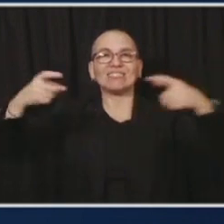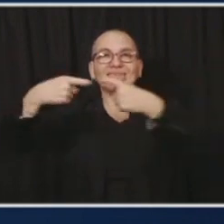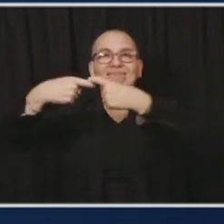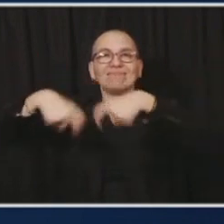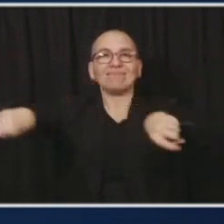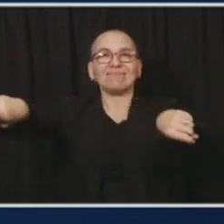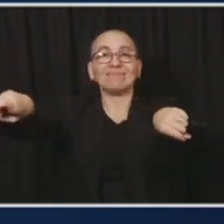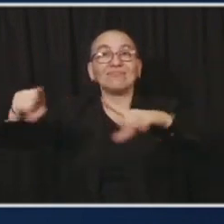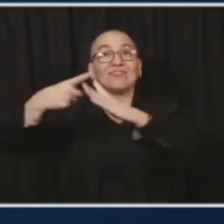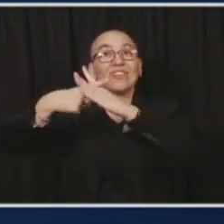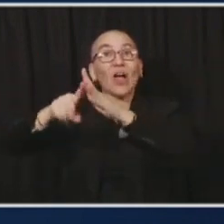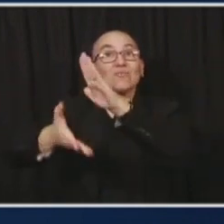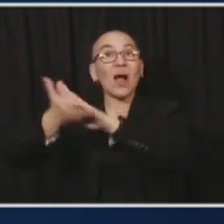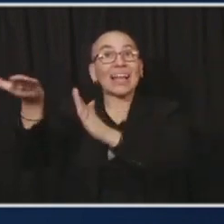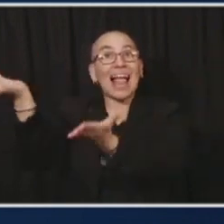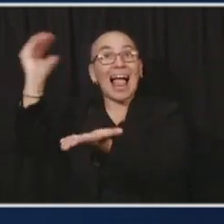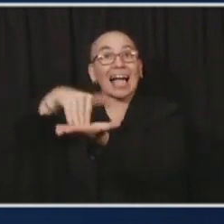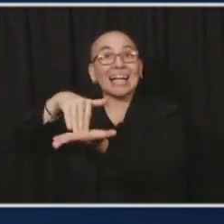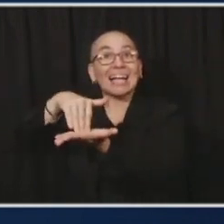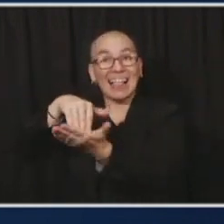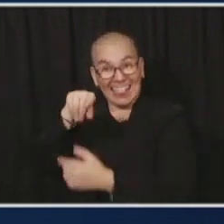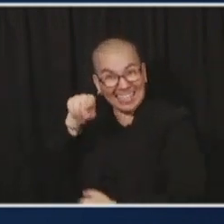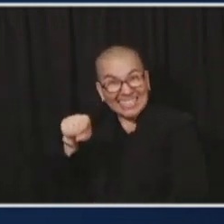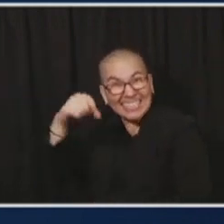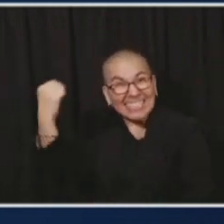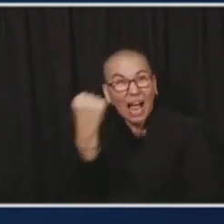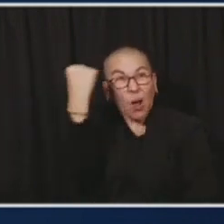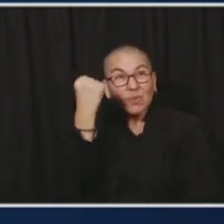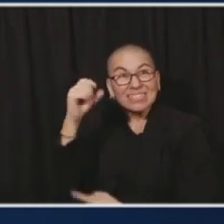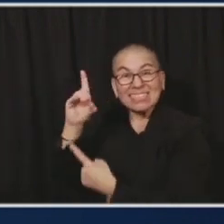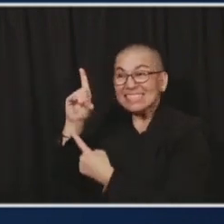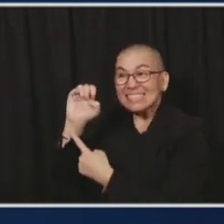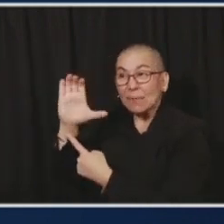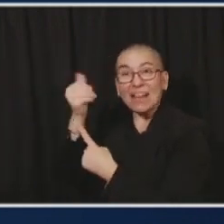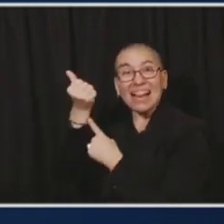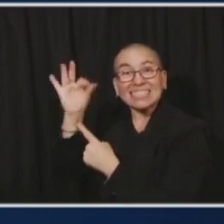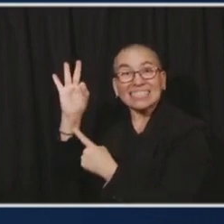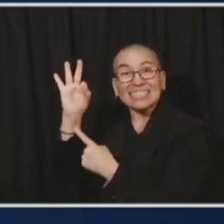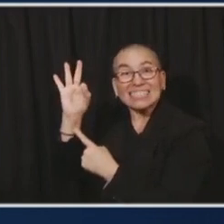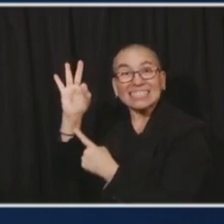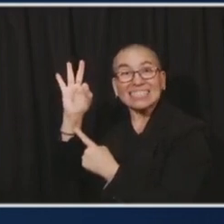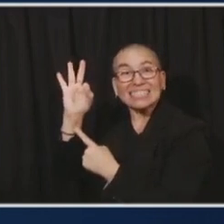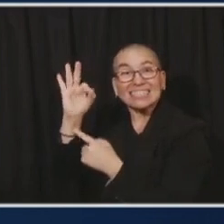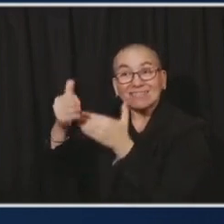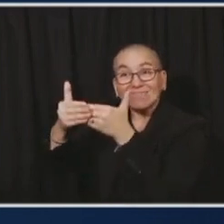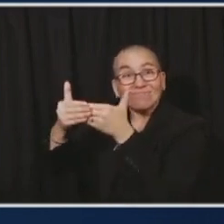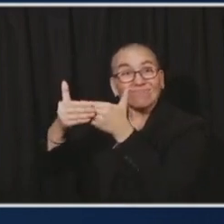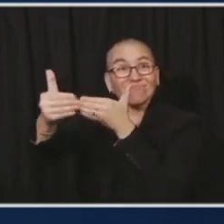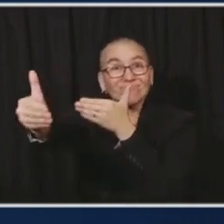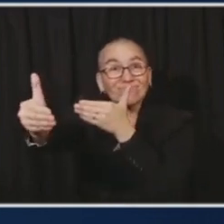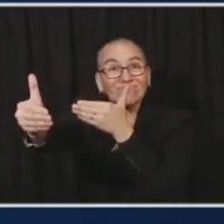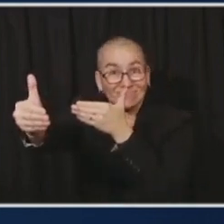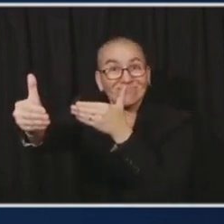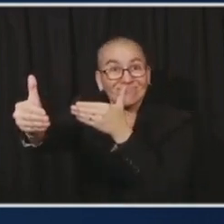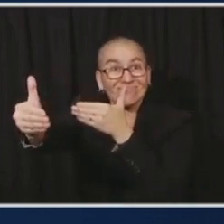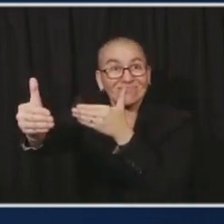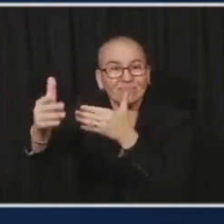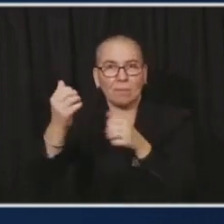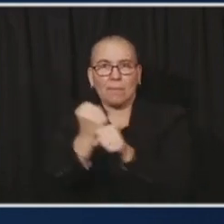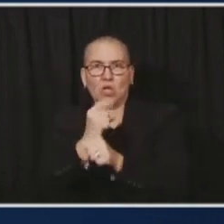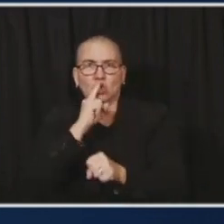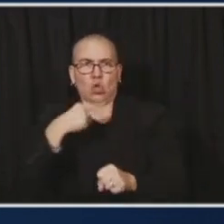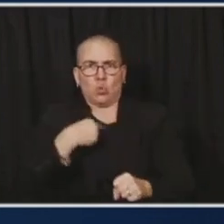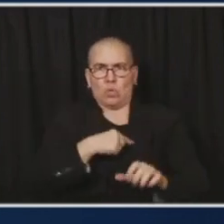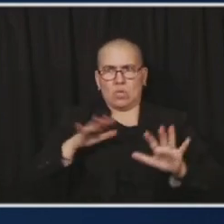Saturday the 19th going forward is we're going to prioritize and make sure that all of this was aimed at getting our littlest